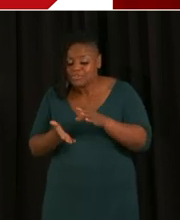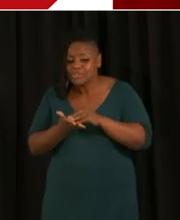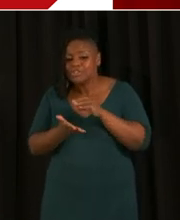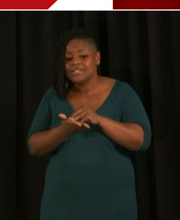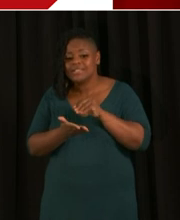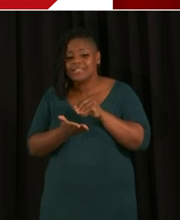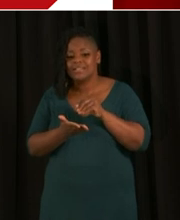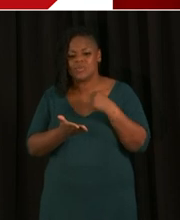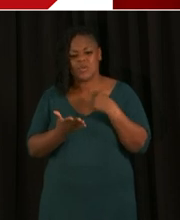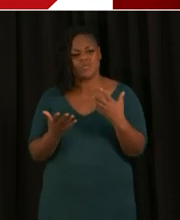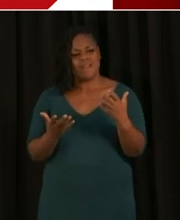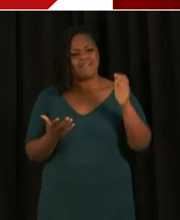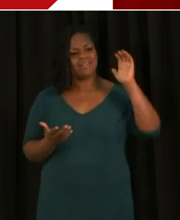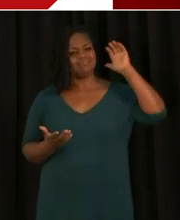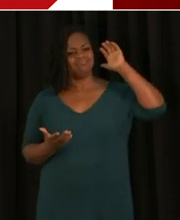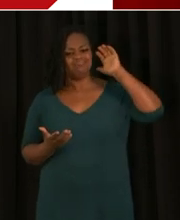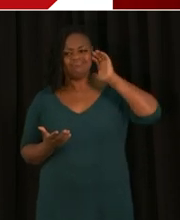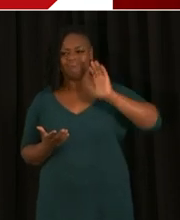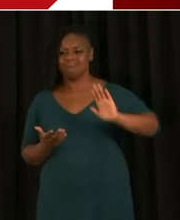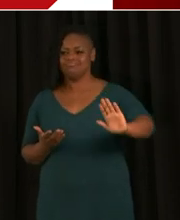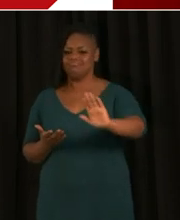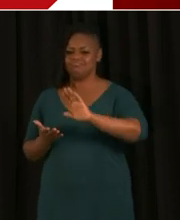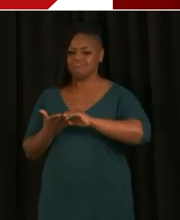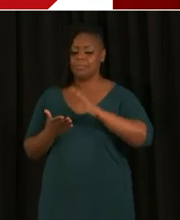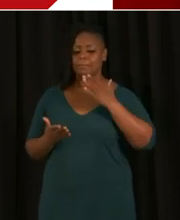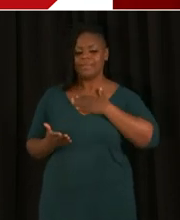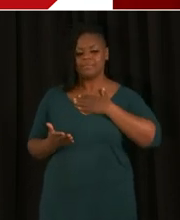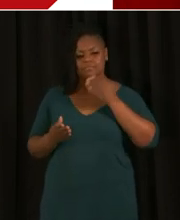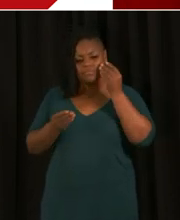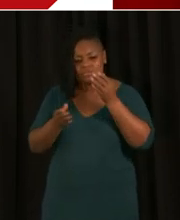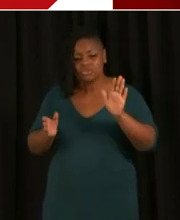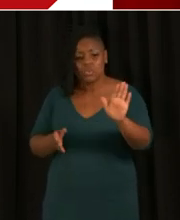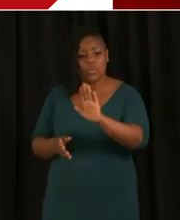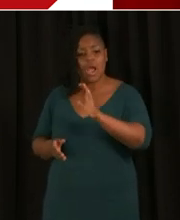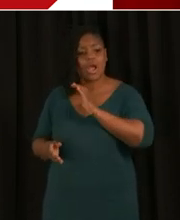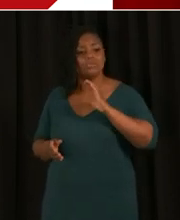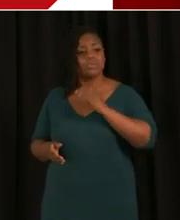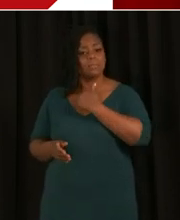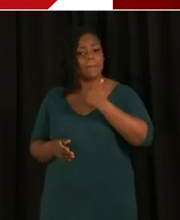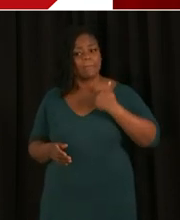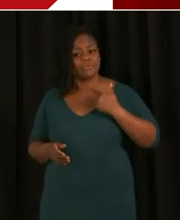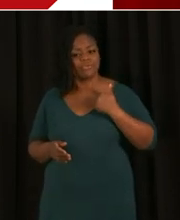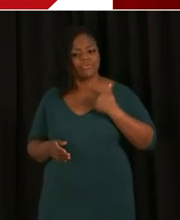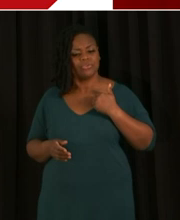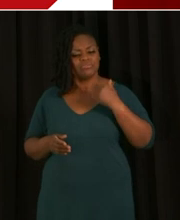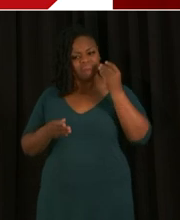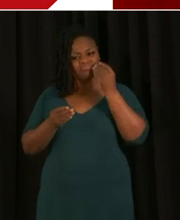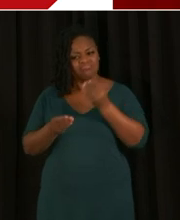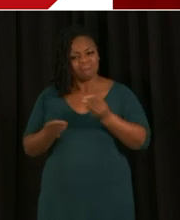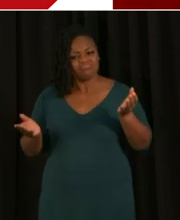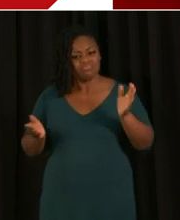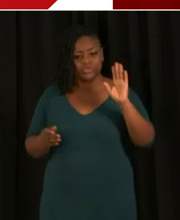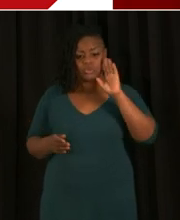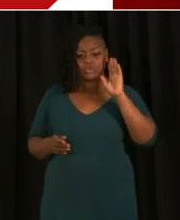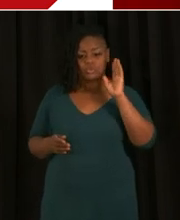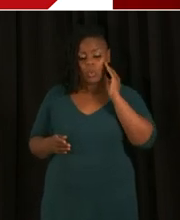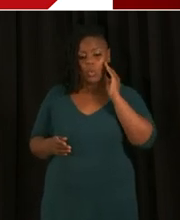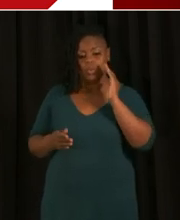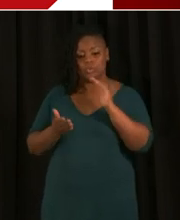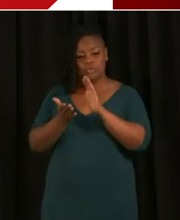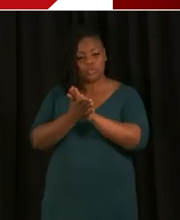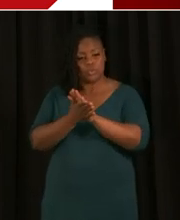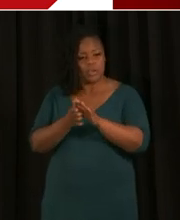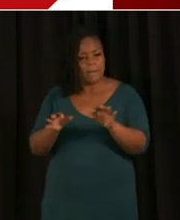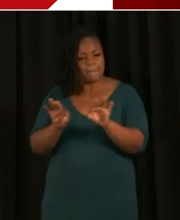important that your council members hear from you as well. And know that this is something that is important to you